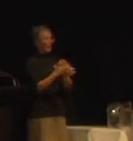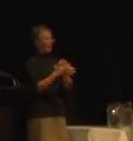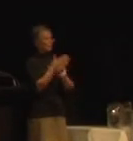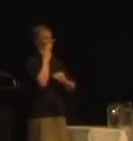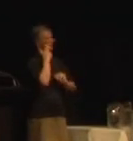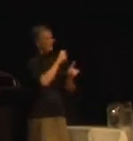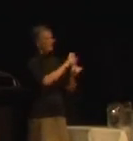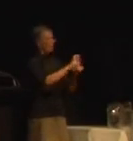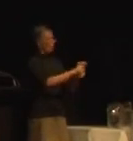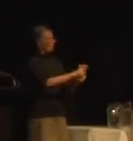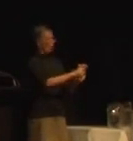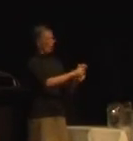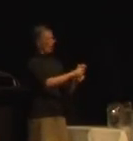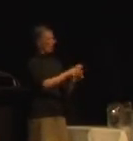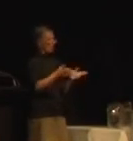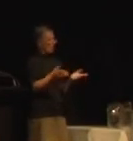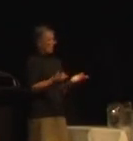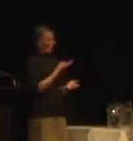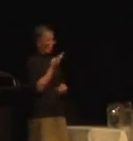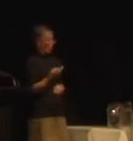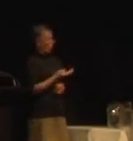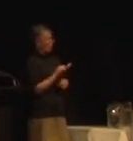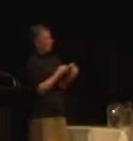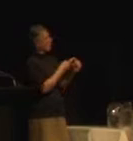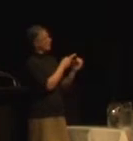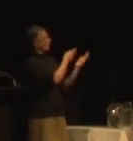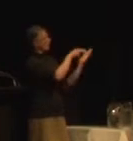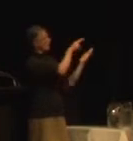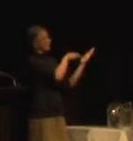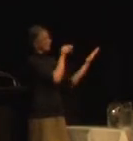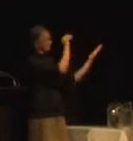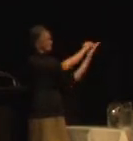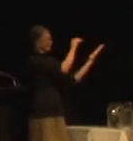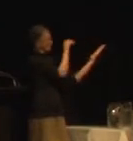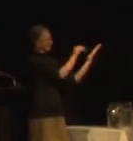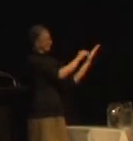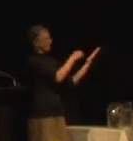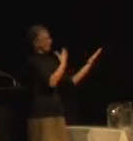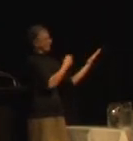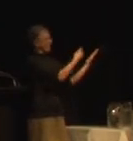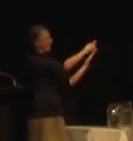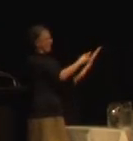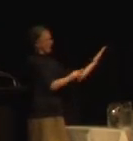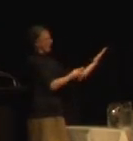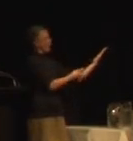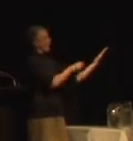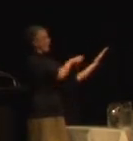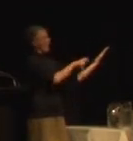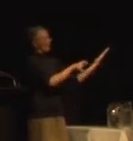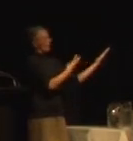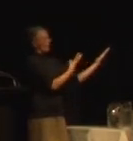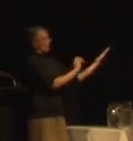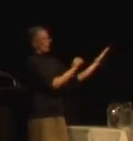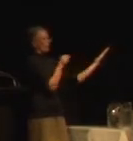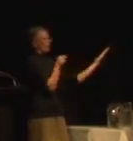specifically in the United Nations Convention for the Rights of Persons with Disabilities, Article 30. This